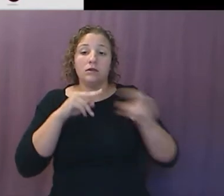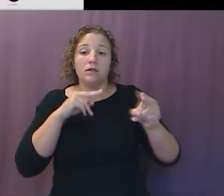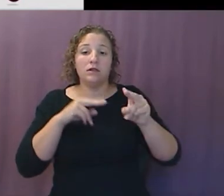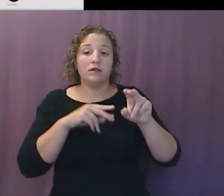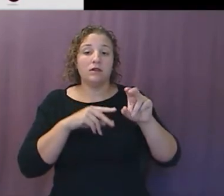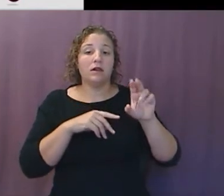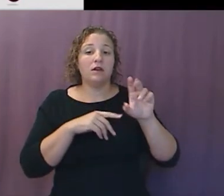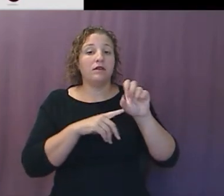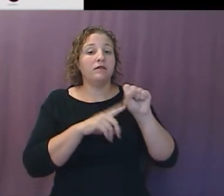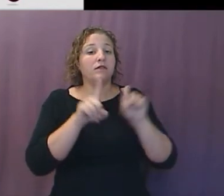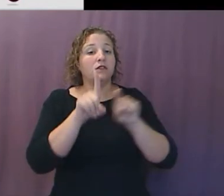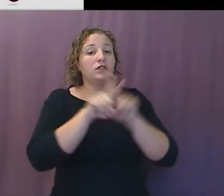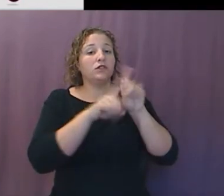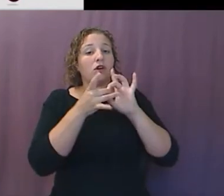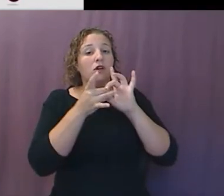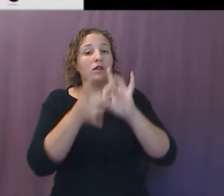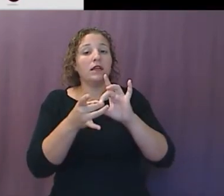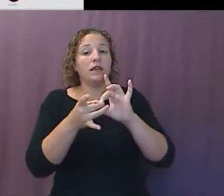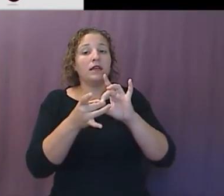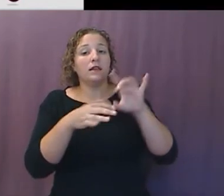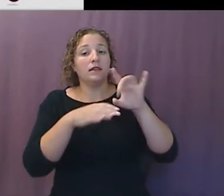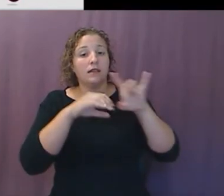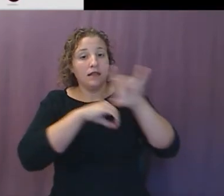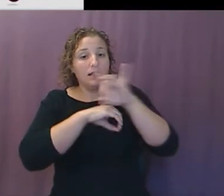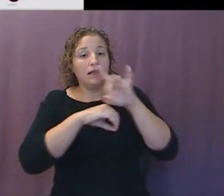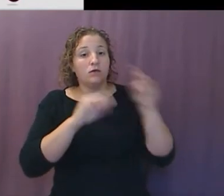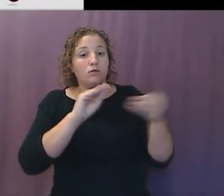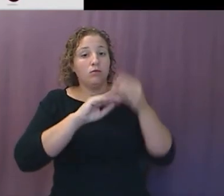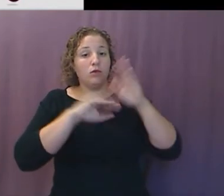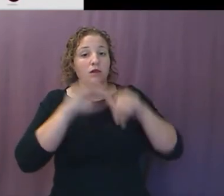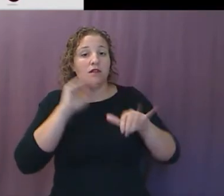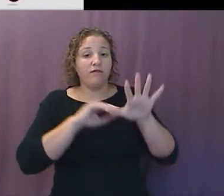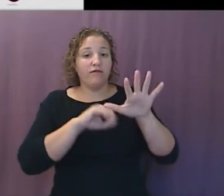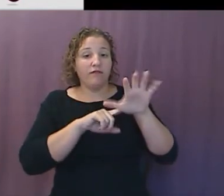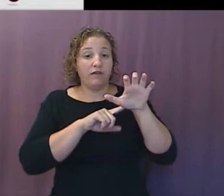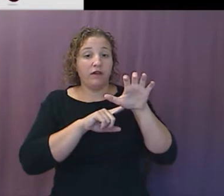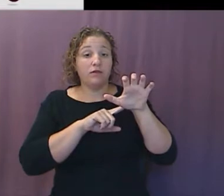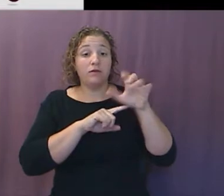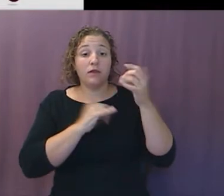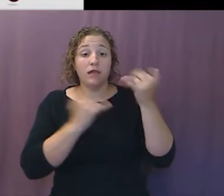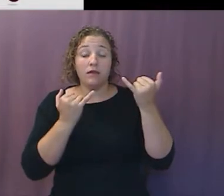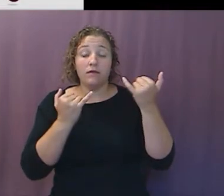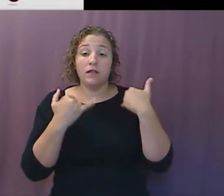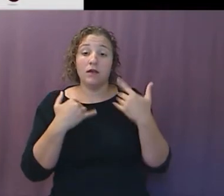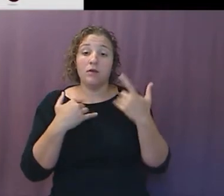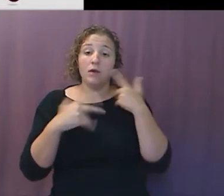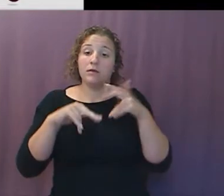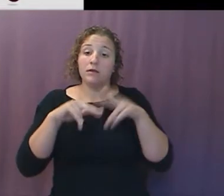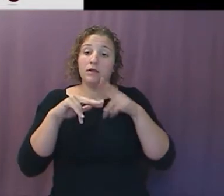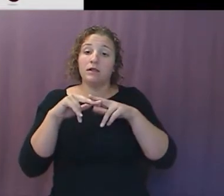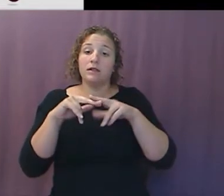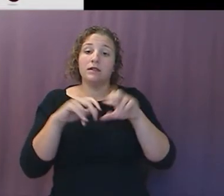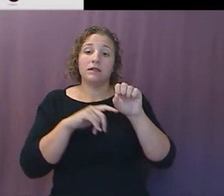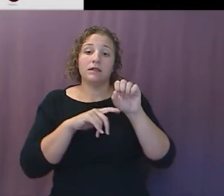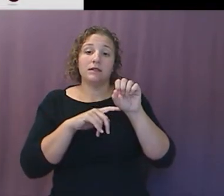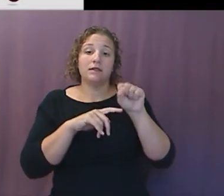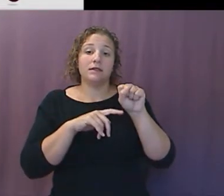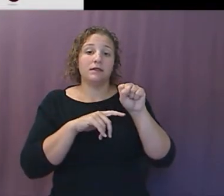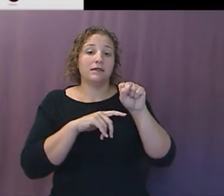satellites in low Earth orbit to more than 500. While increasing the planet's SkySat fleet to 18,